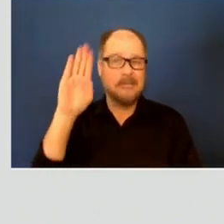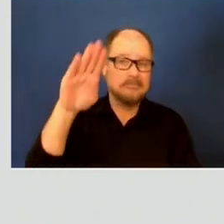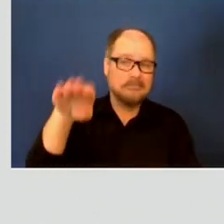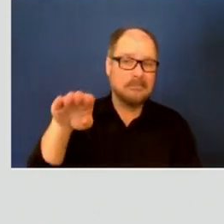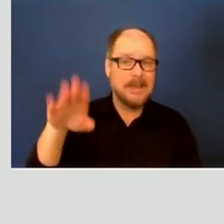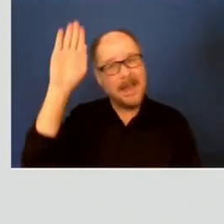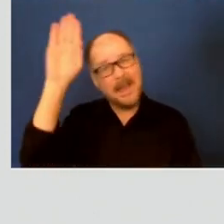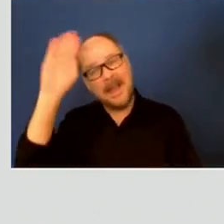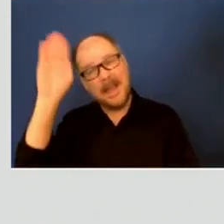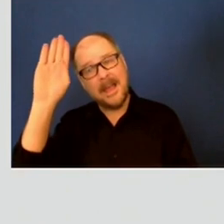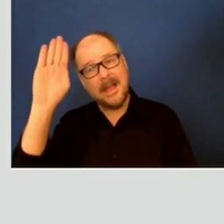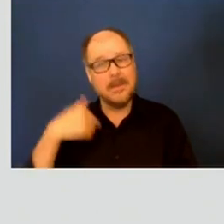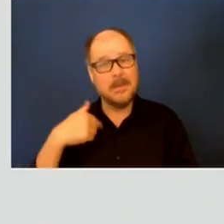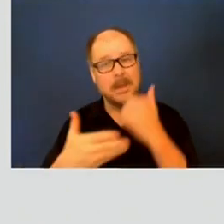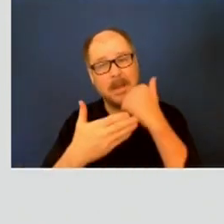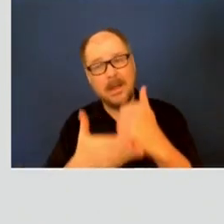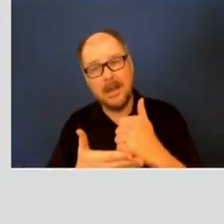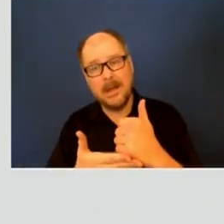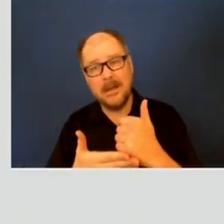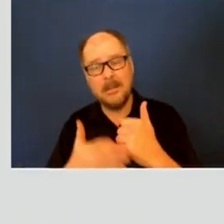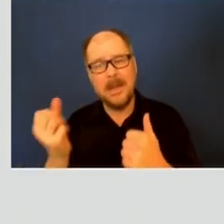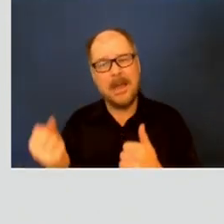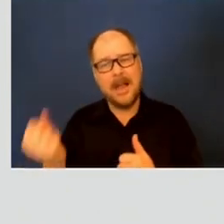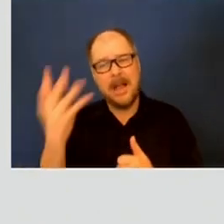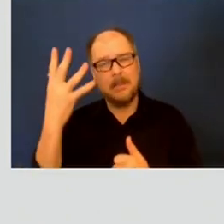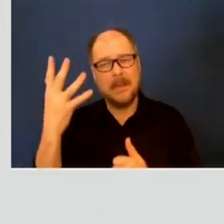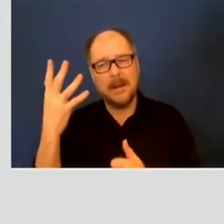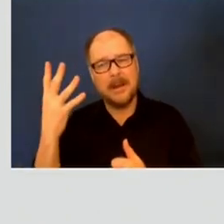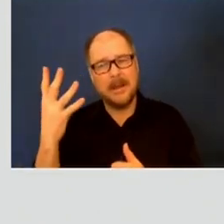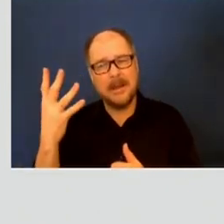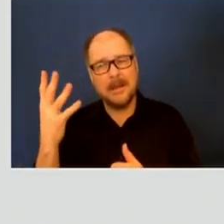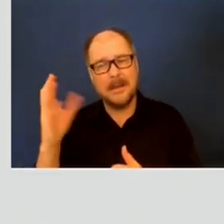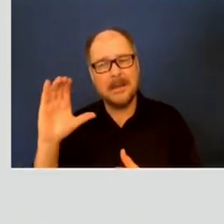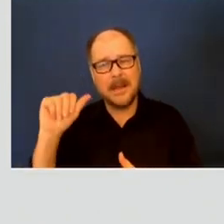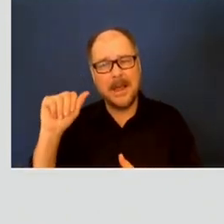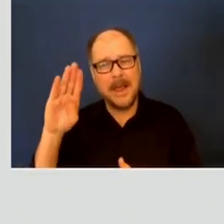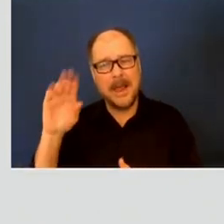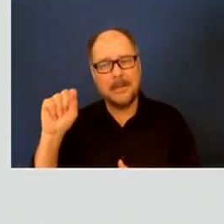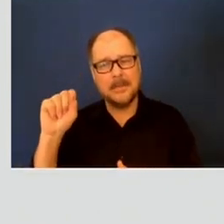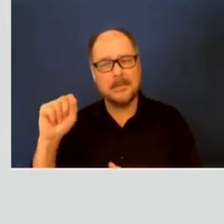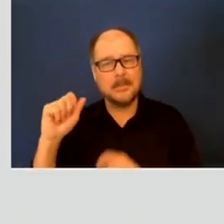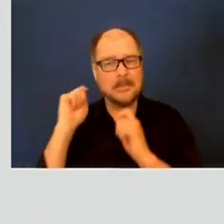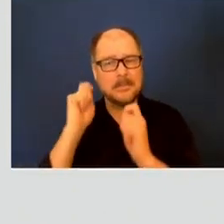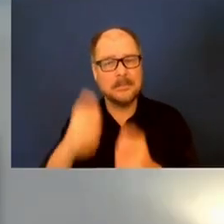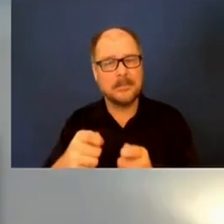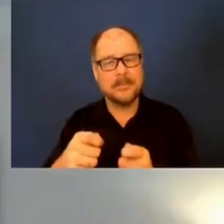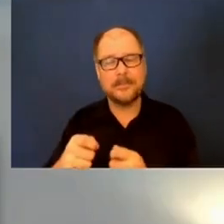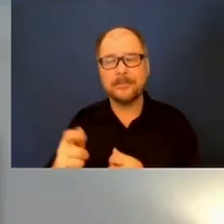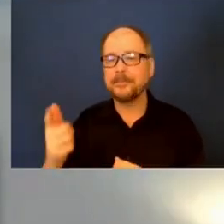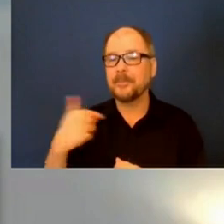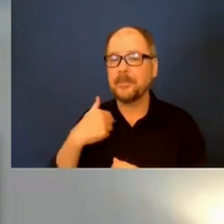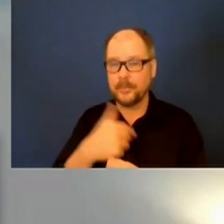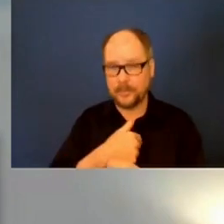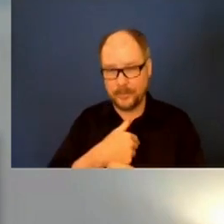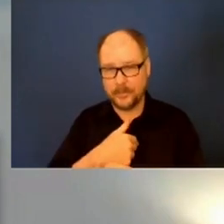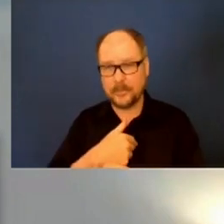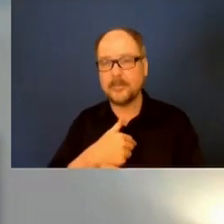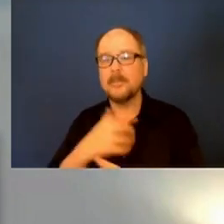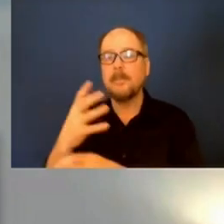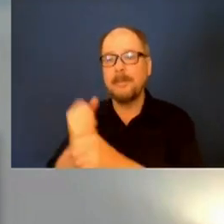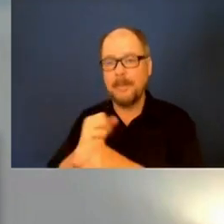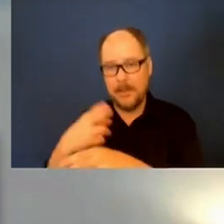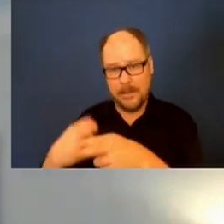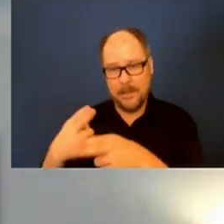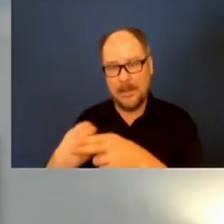our services? And how many did they help provide you with as a private company? So we, we got their names through